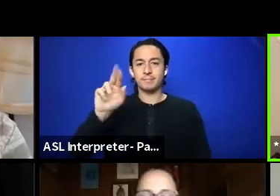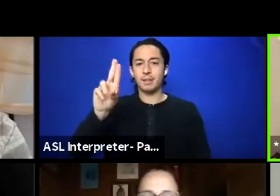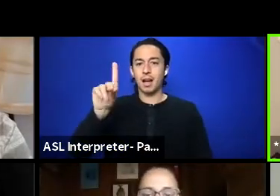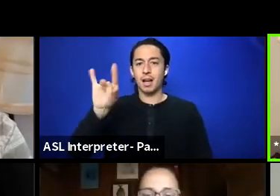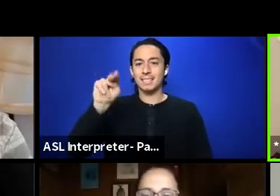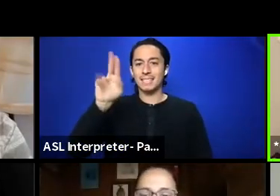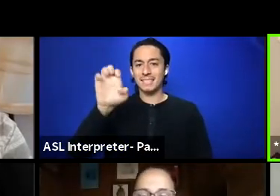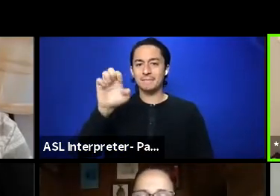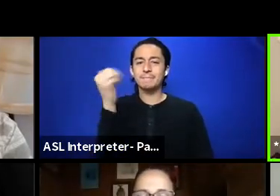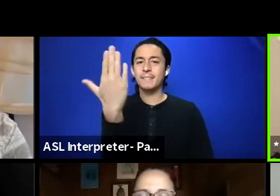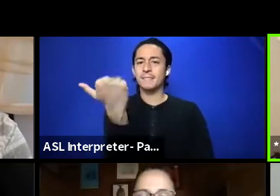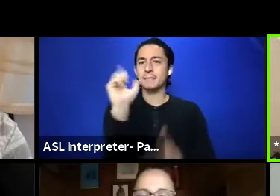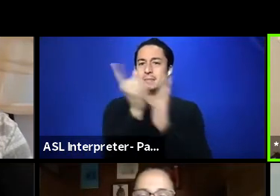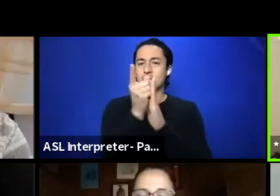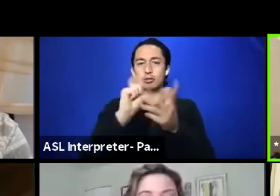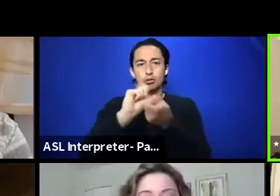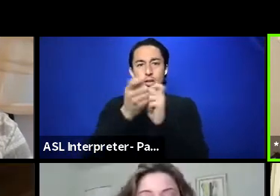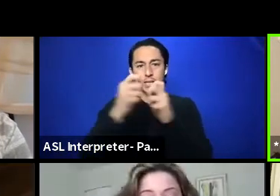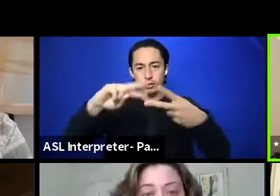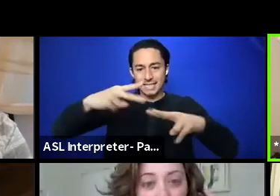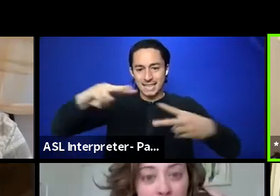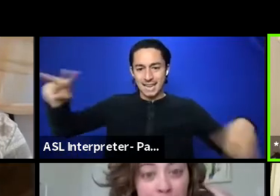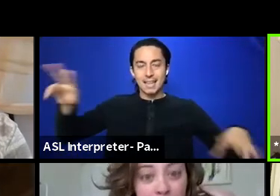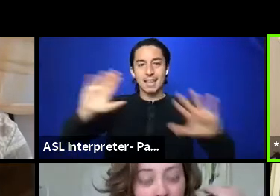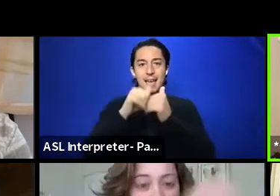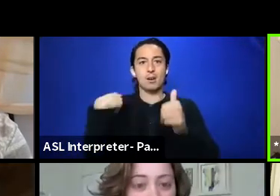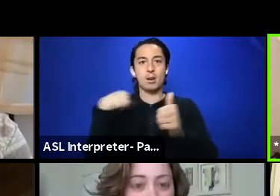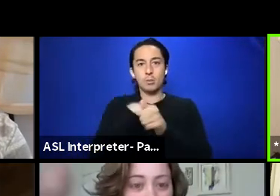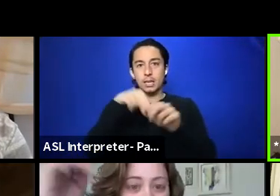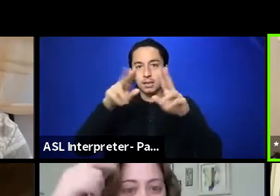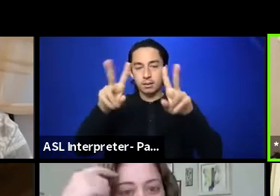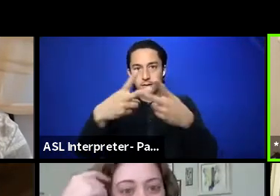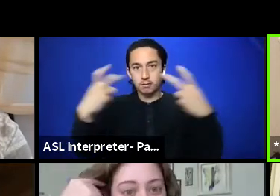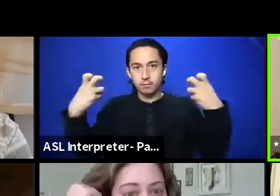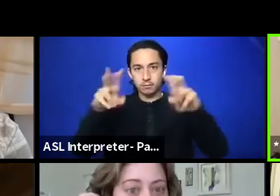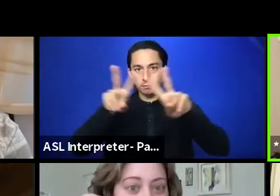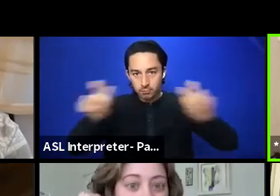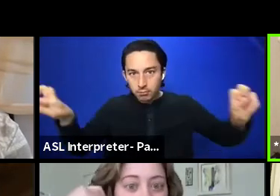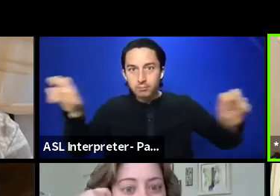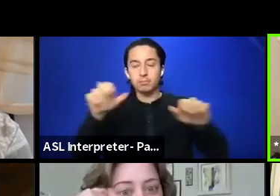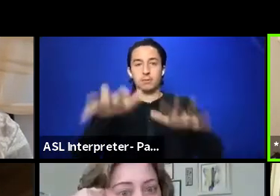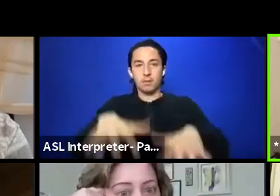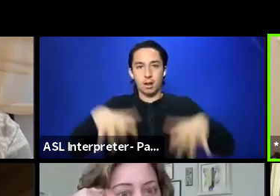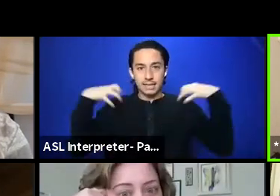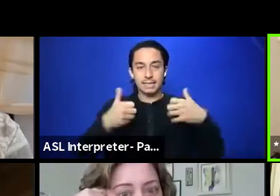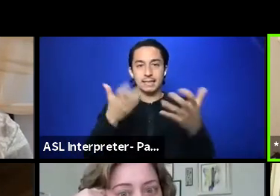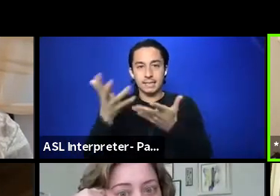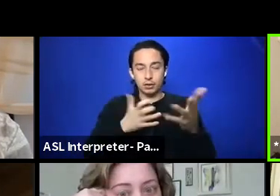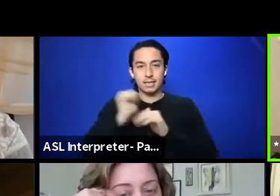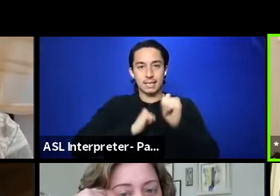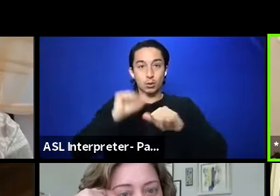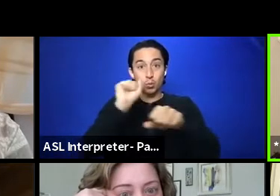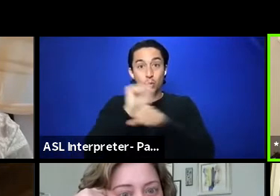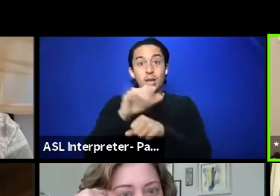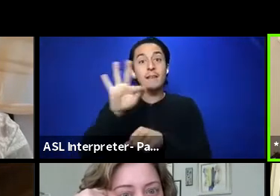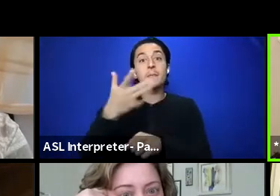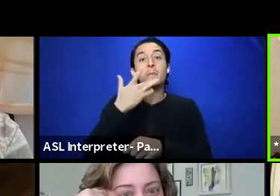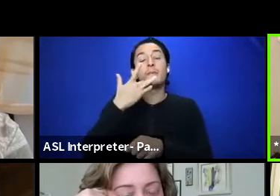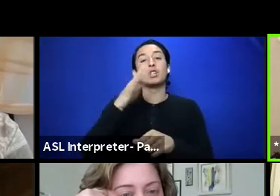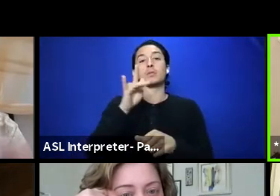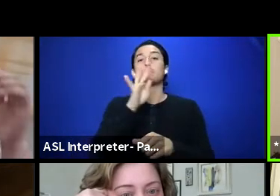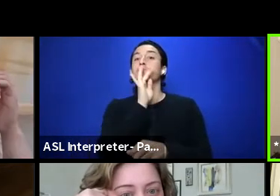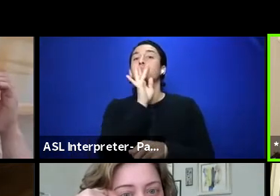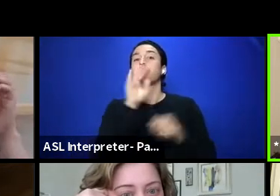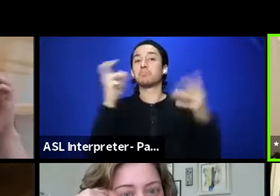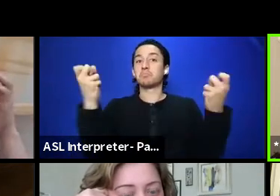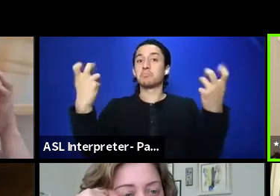very DNA of how we look at audience and their engagement theater work. So either through, if you would rather speak your mind, you can